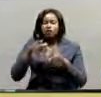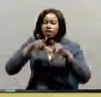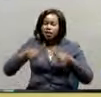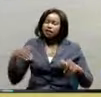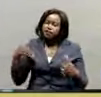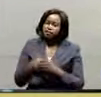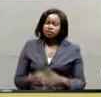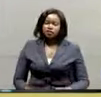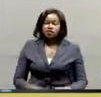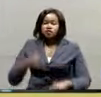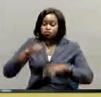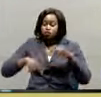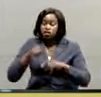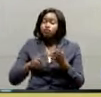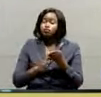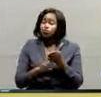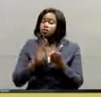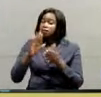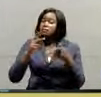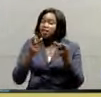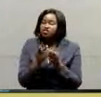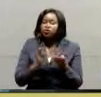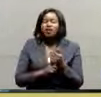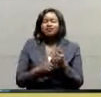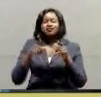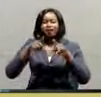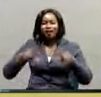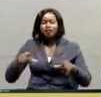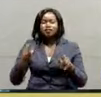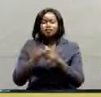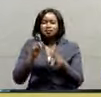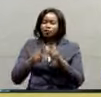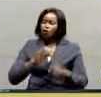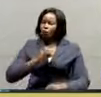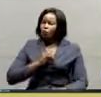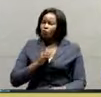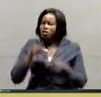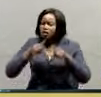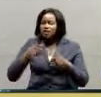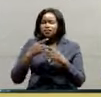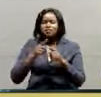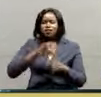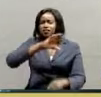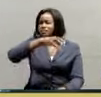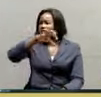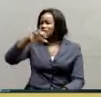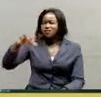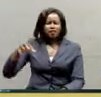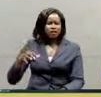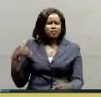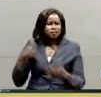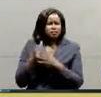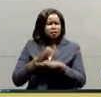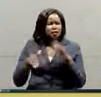Politicians have used their position to acquire land and people owned lands in different parts of the country that they had never seen